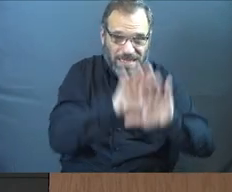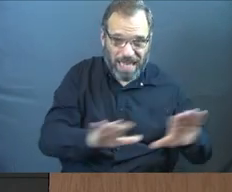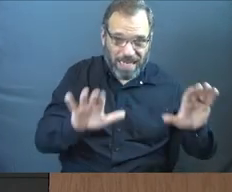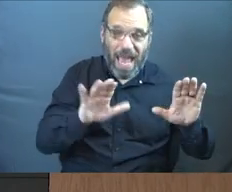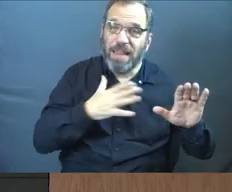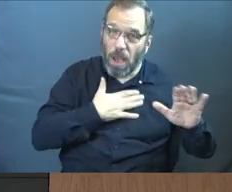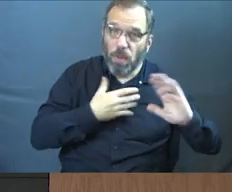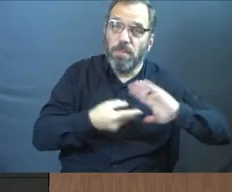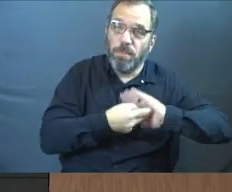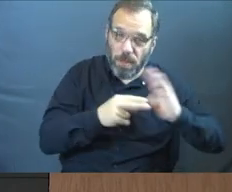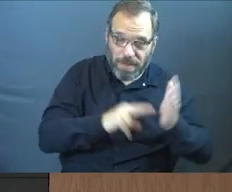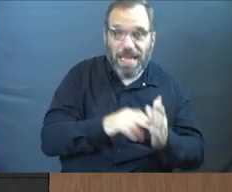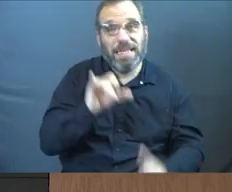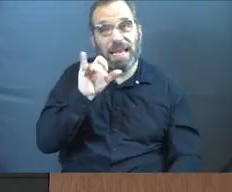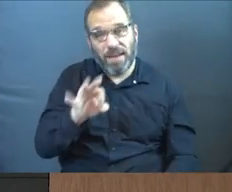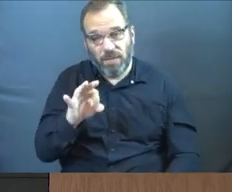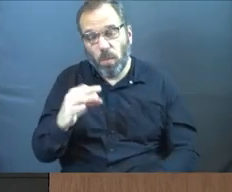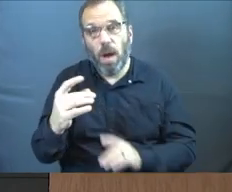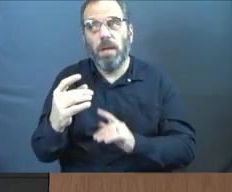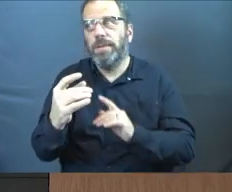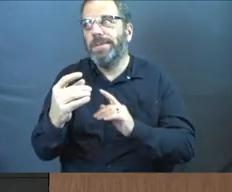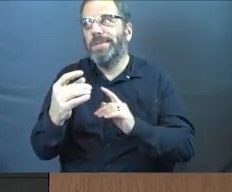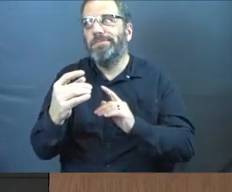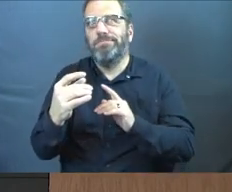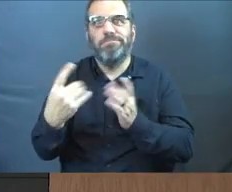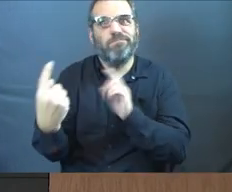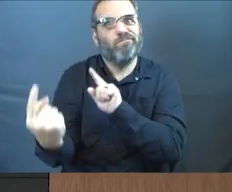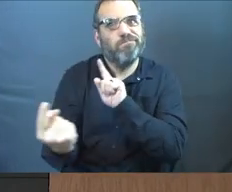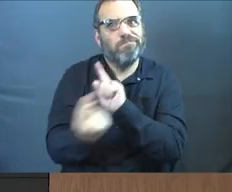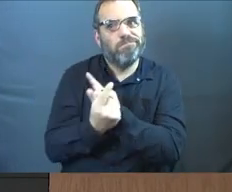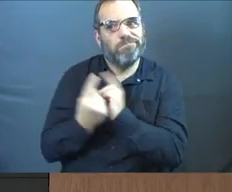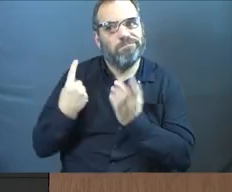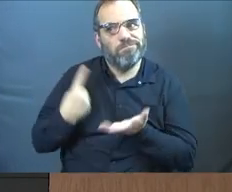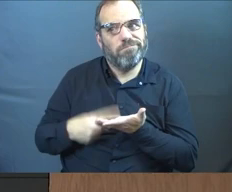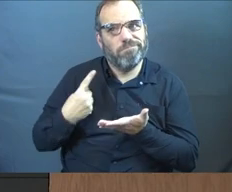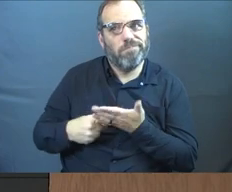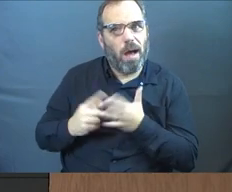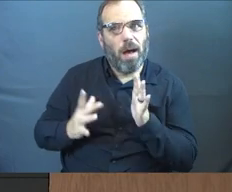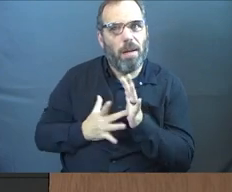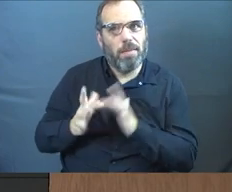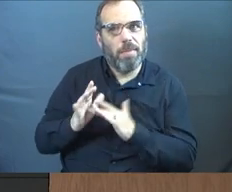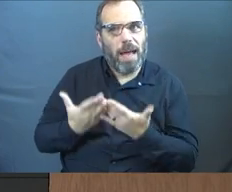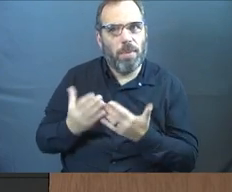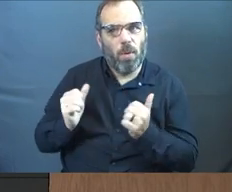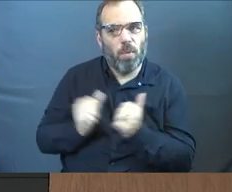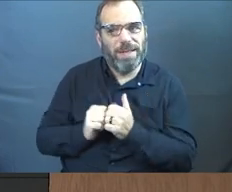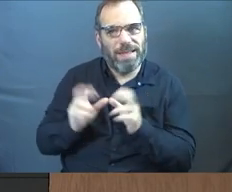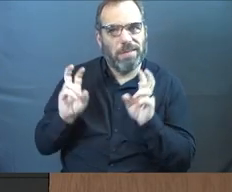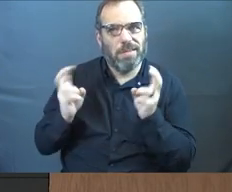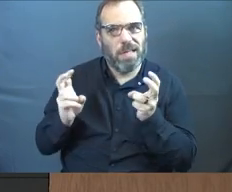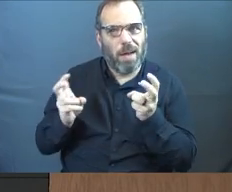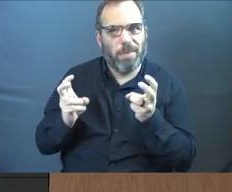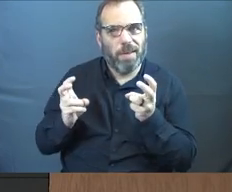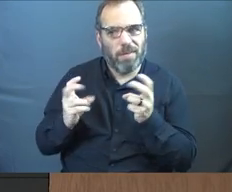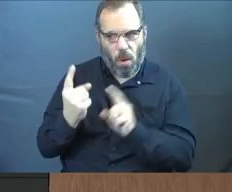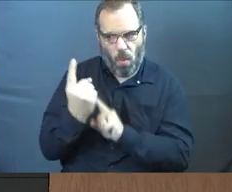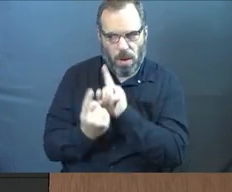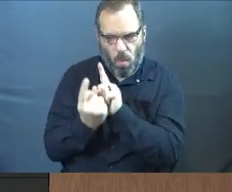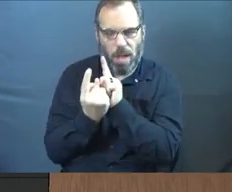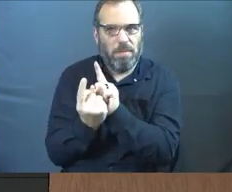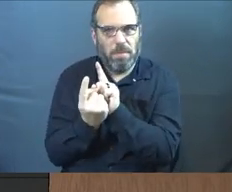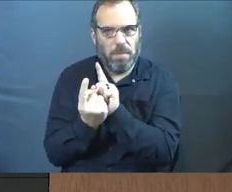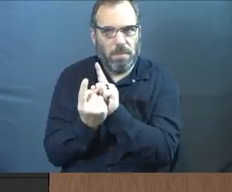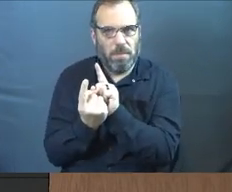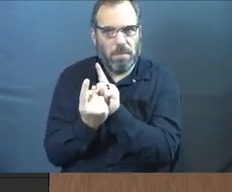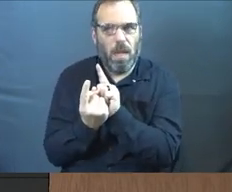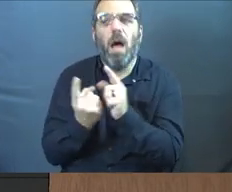reasons for that, that if you wanted to come and you wanted to talk to me and look up scripture with me together, one-on-one in a